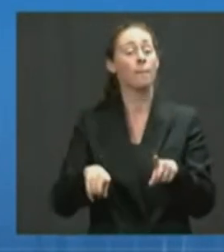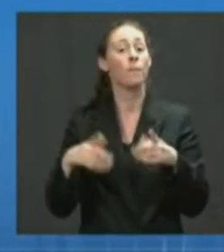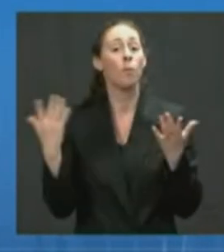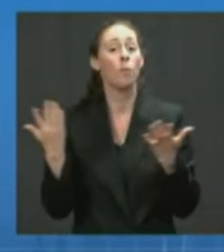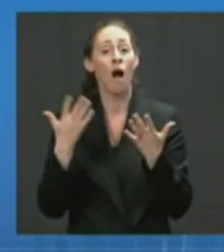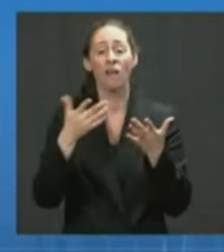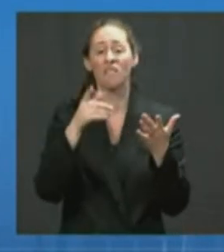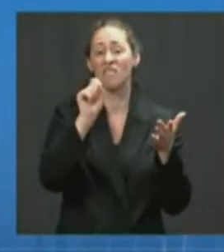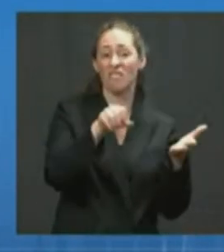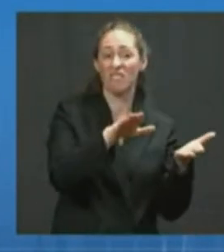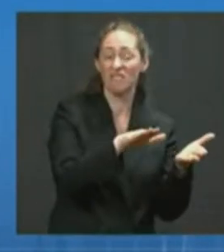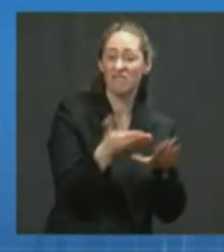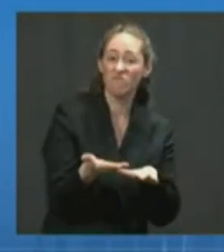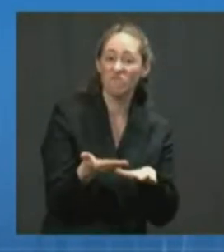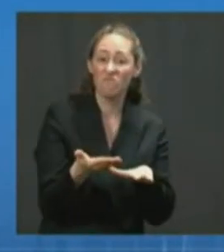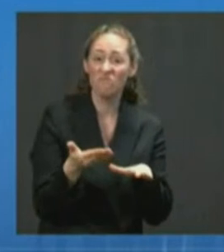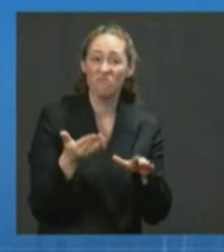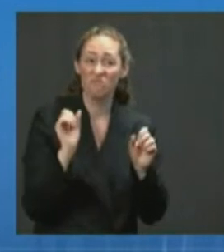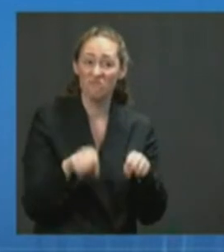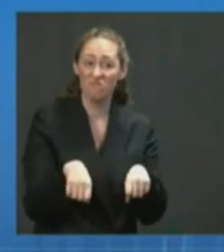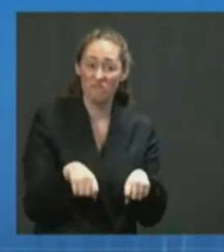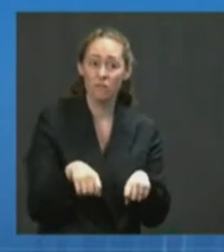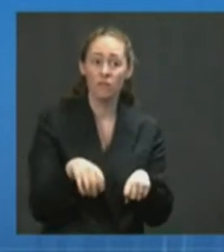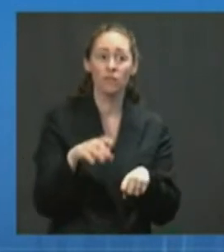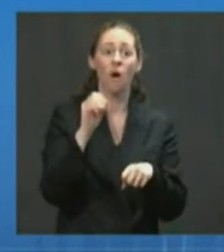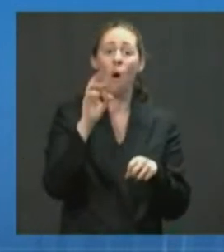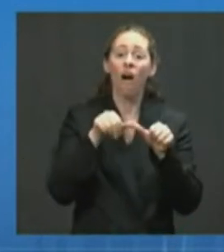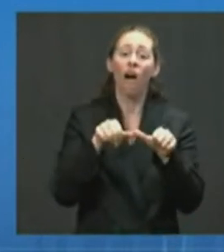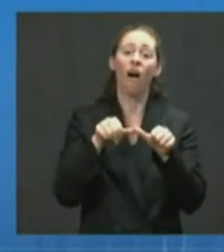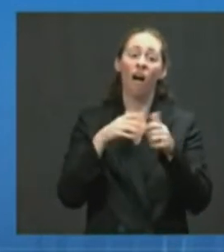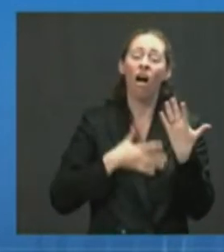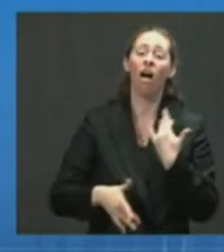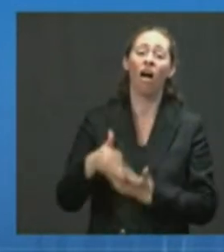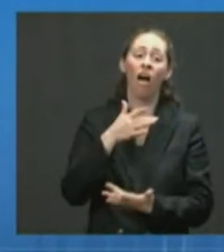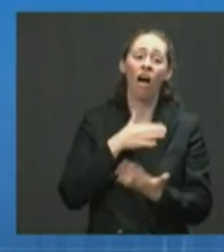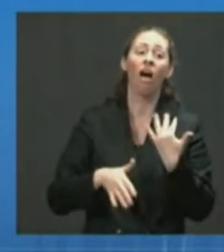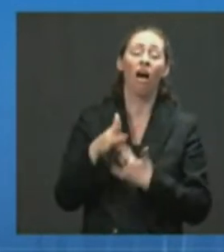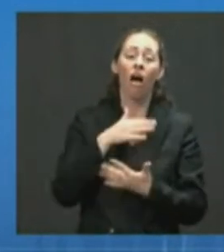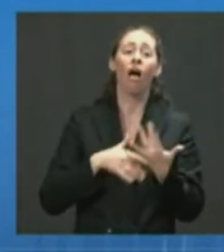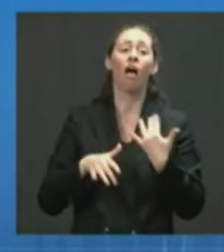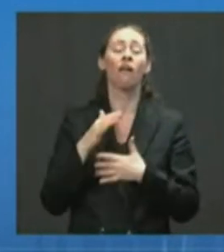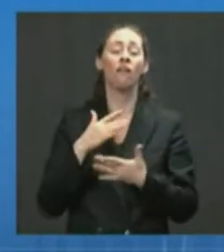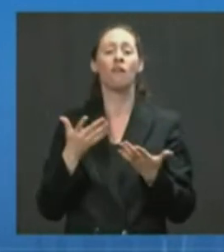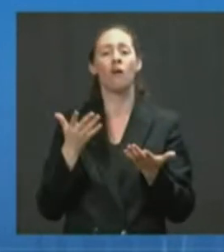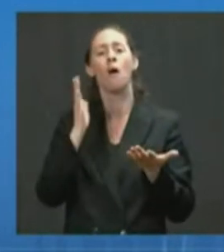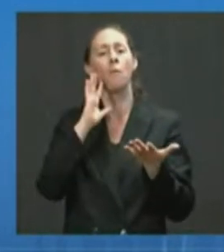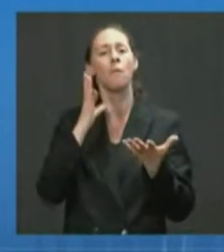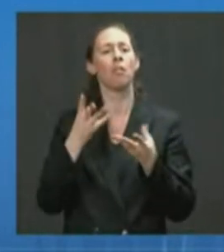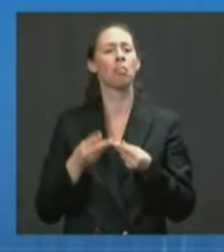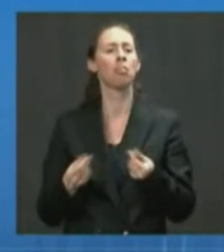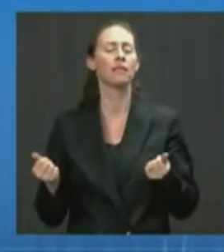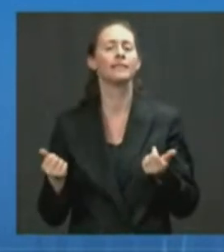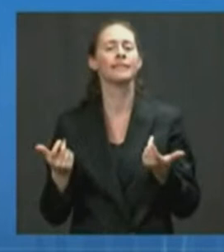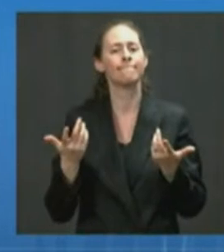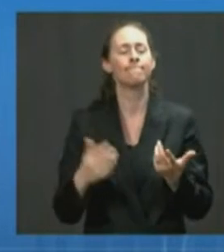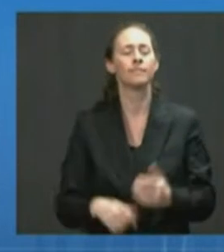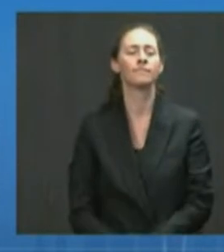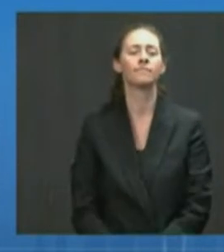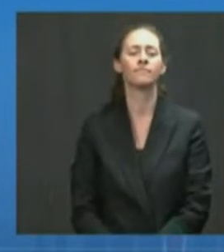is cleared from the body. So what we're talking about when we talk about infection after vaccination,